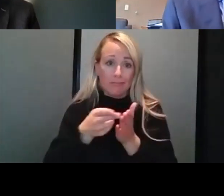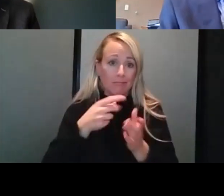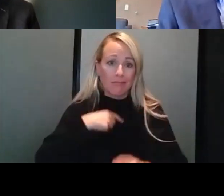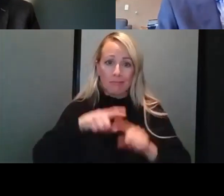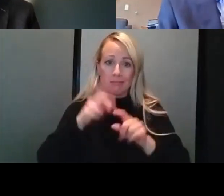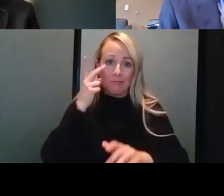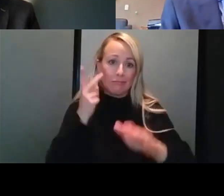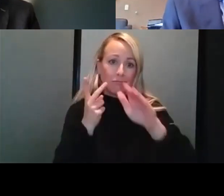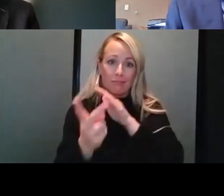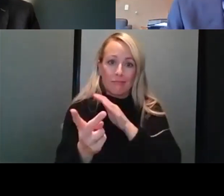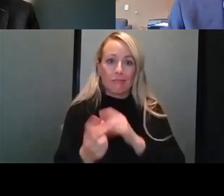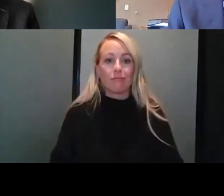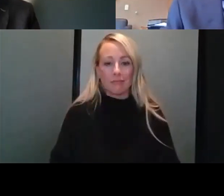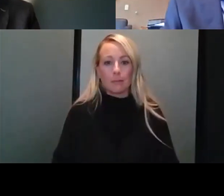that.